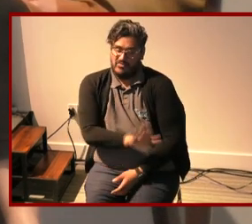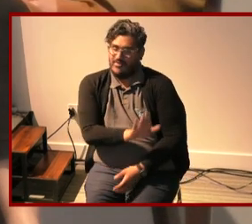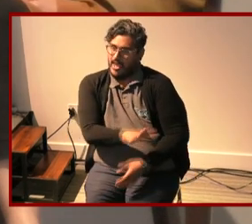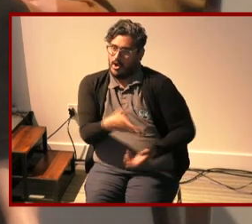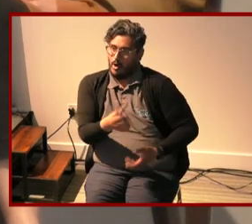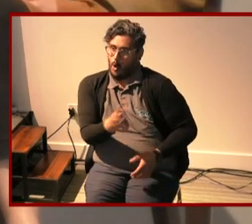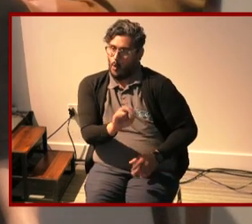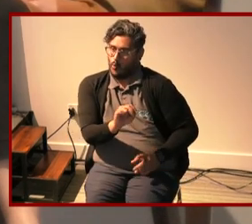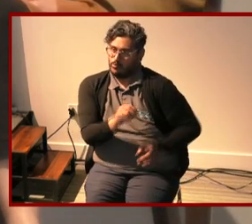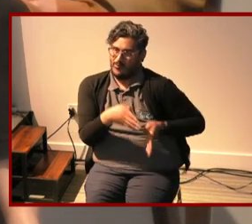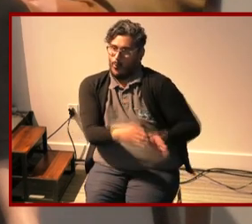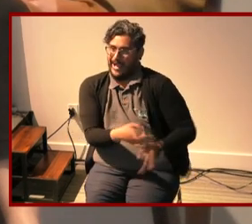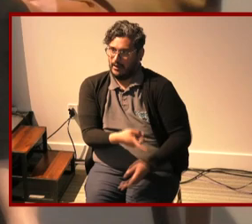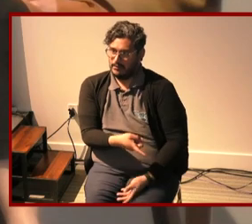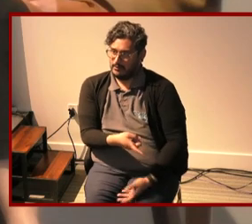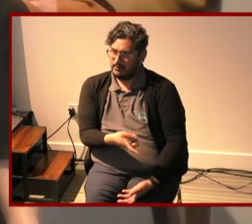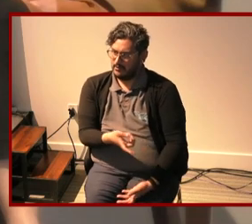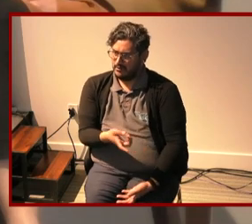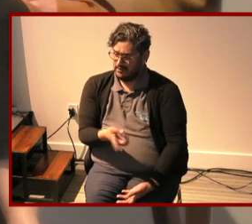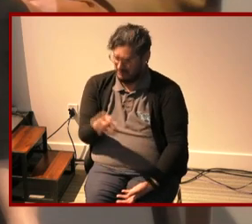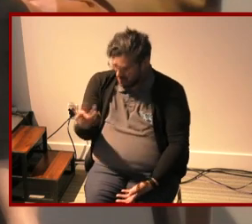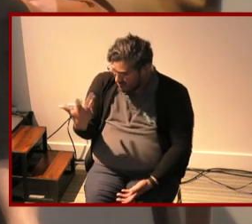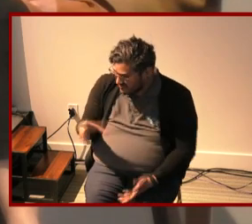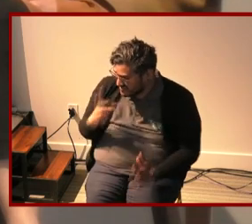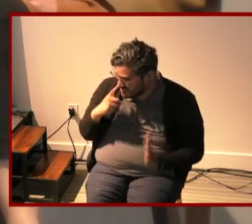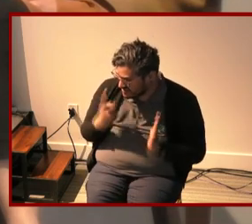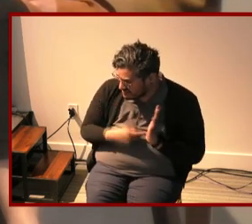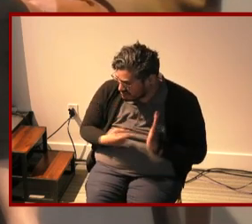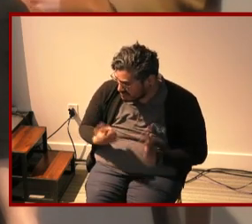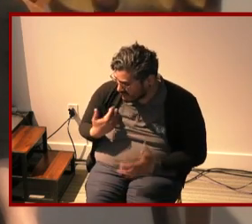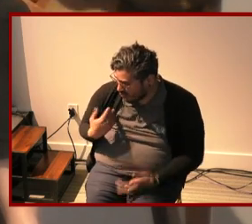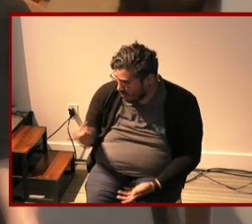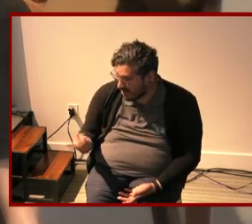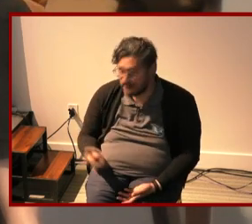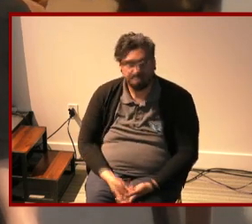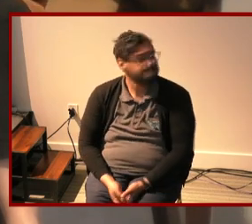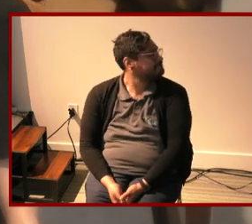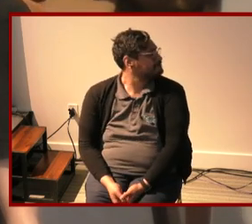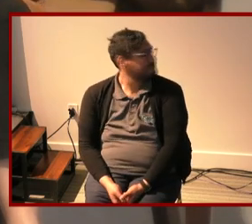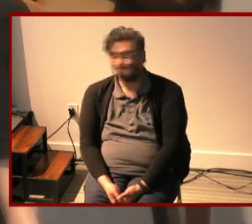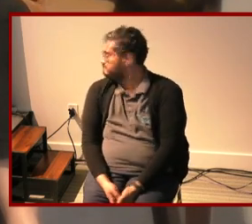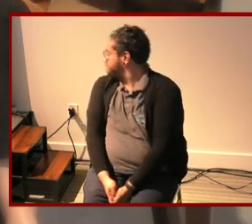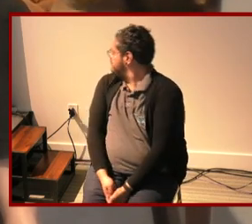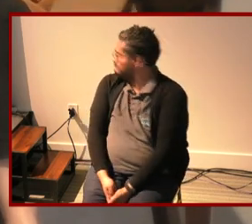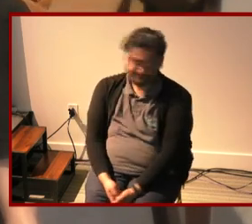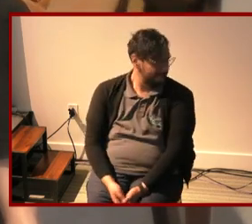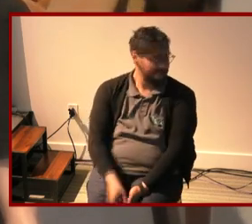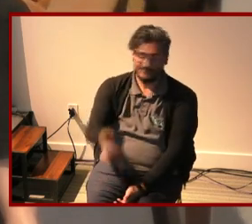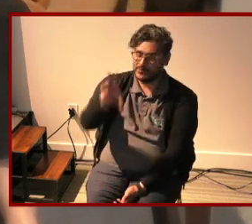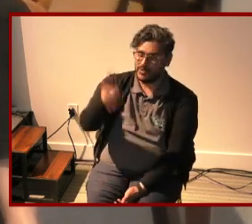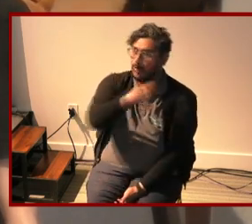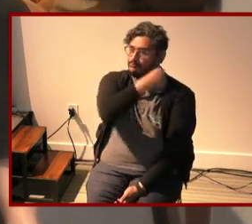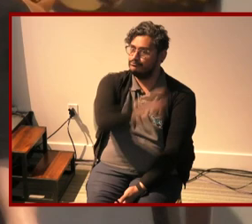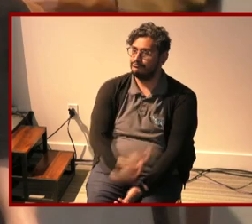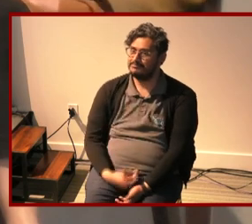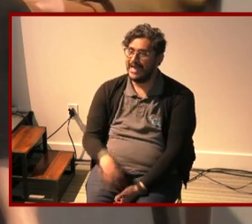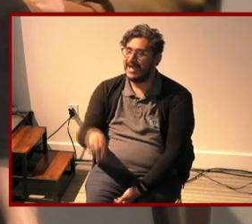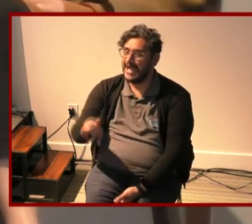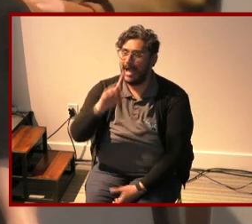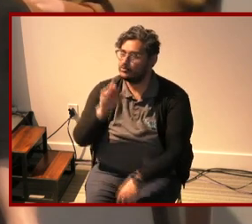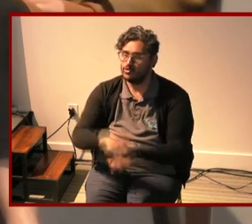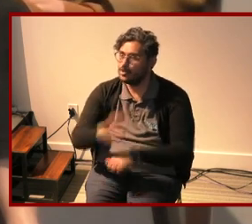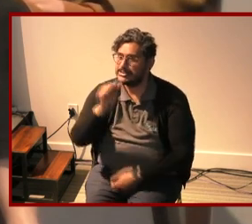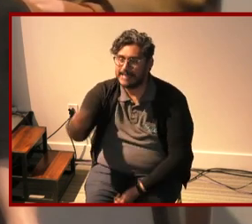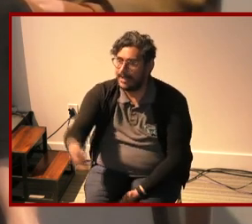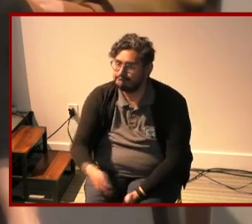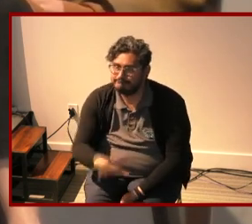and and what did those spaces look like absolutely not oh i think is it yeah no absolutely